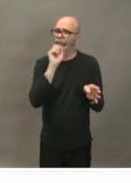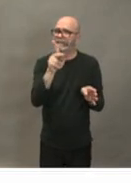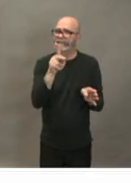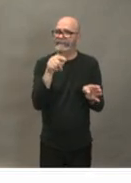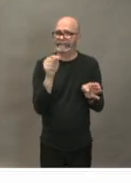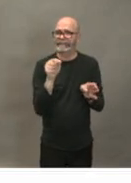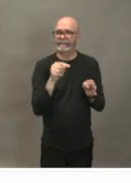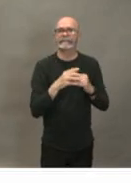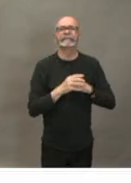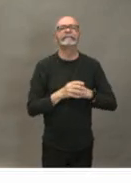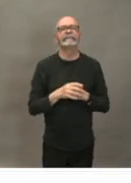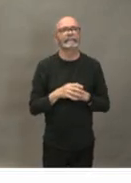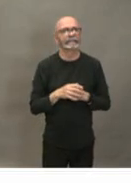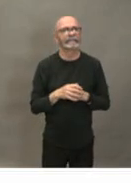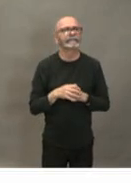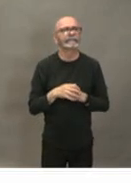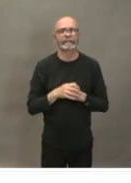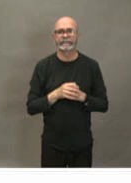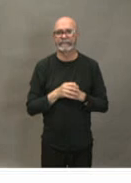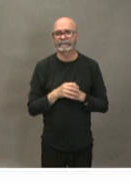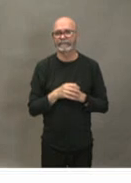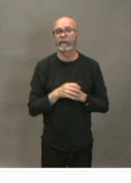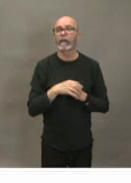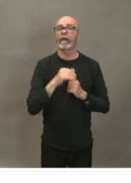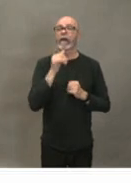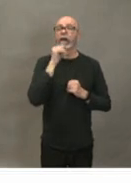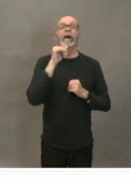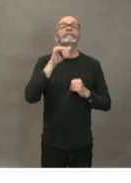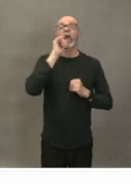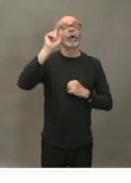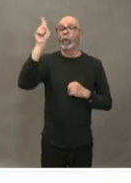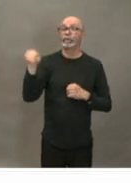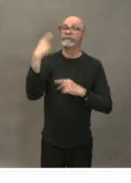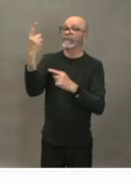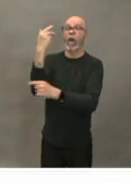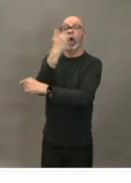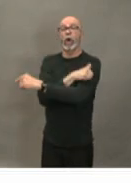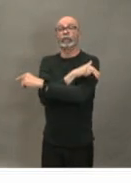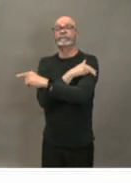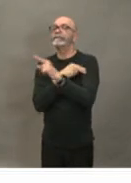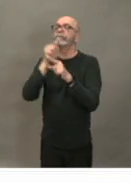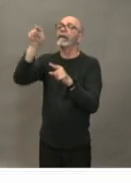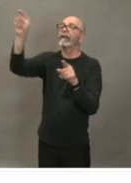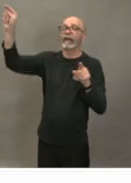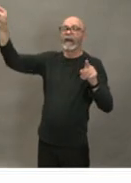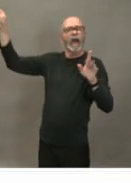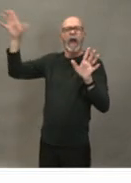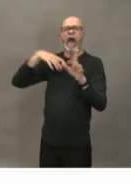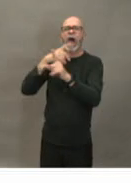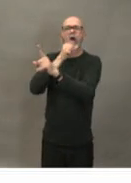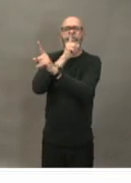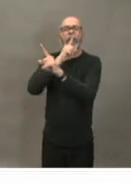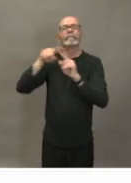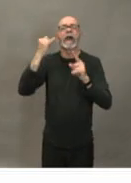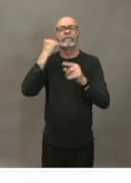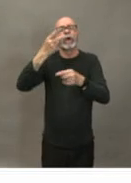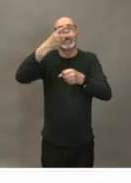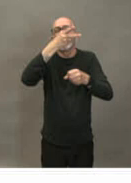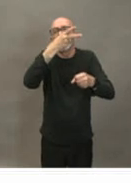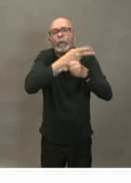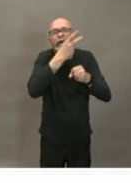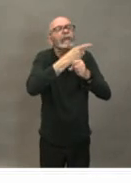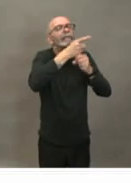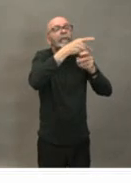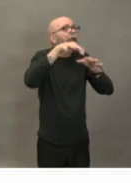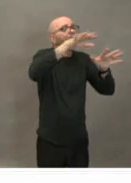patients outside of the hospital um if they could receive care in another way and we do that with all of our partners and so it's a it's an area of planning